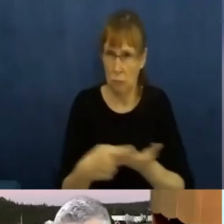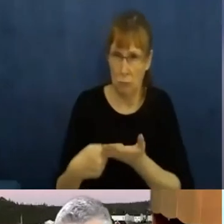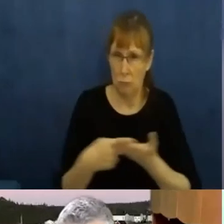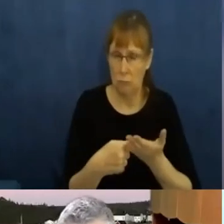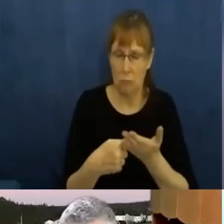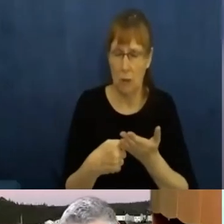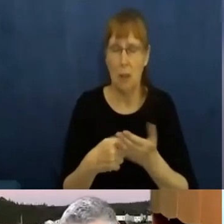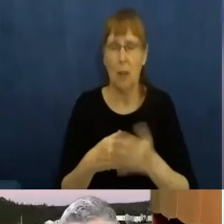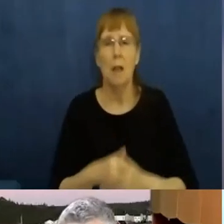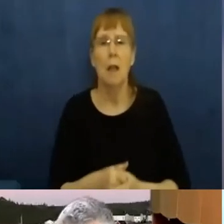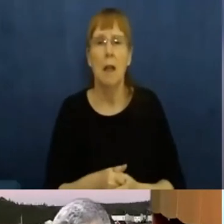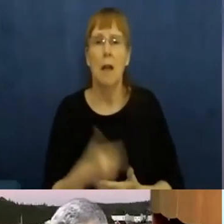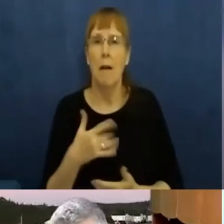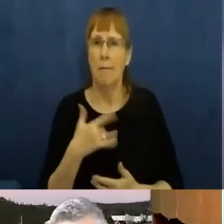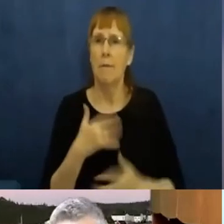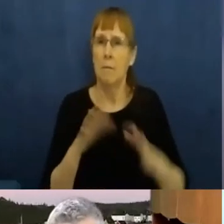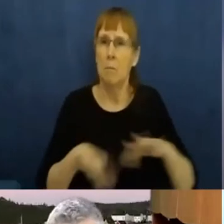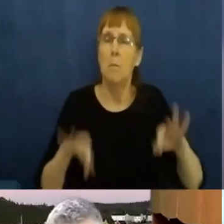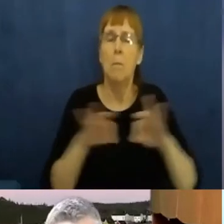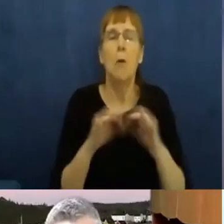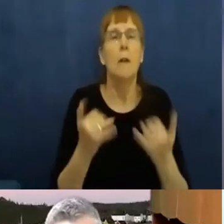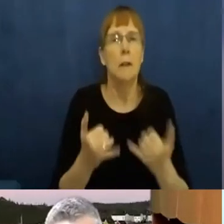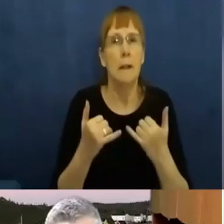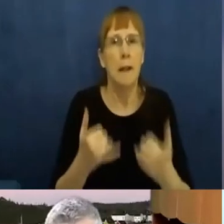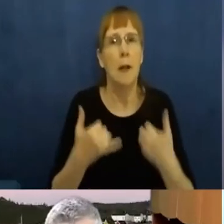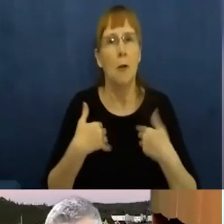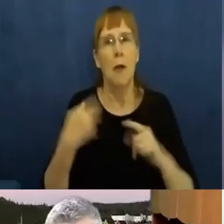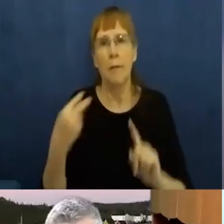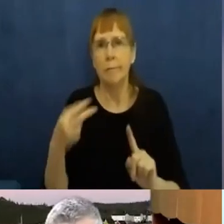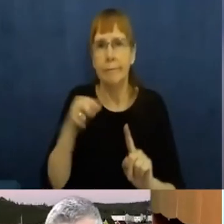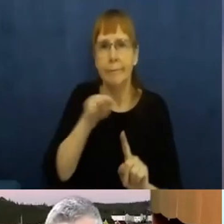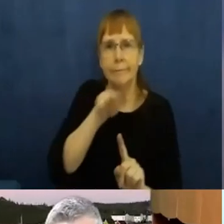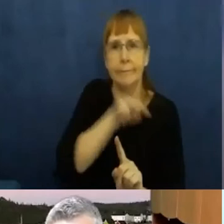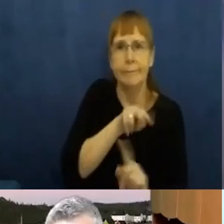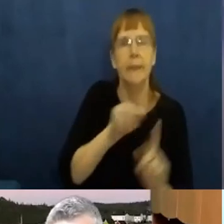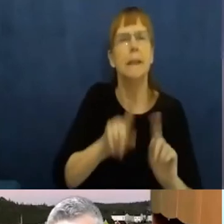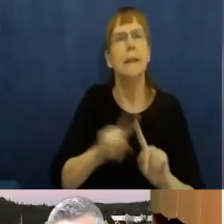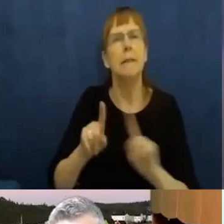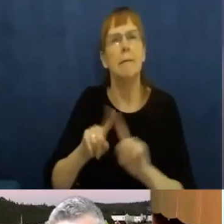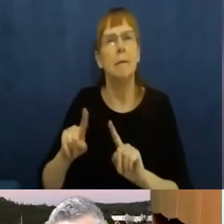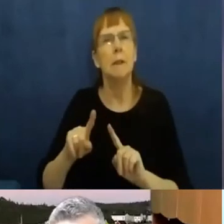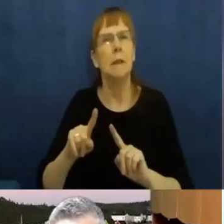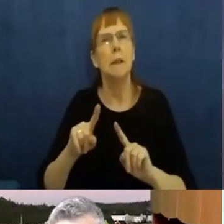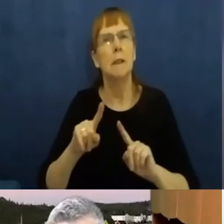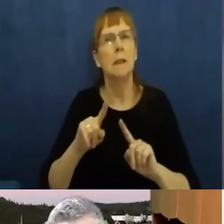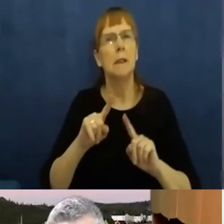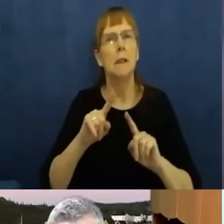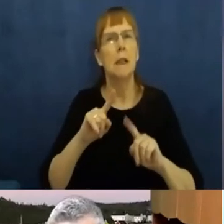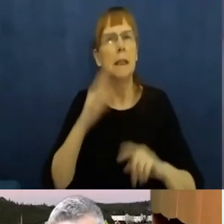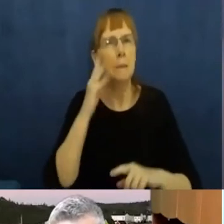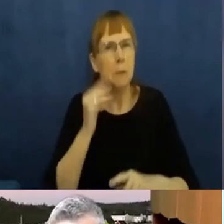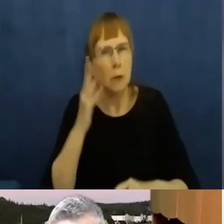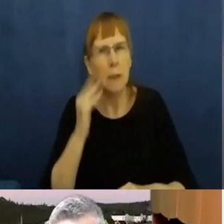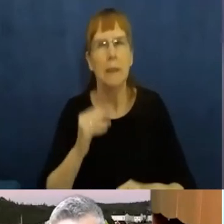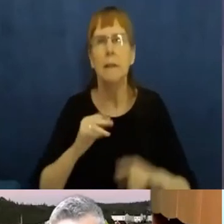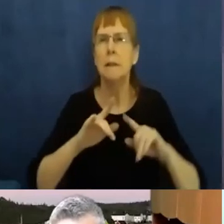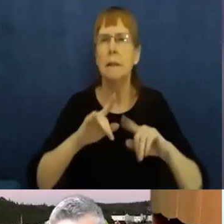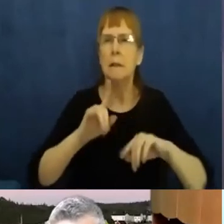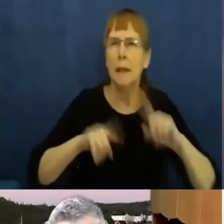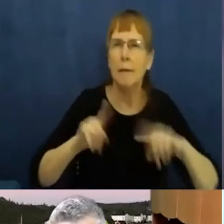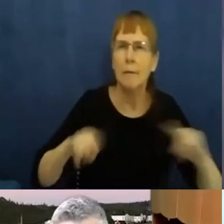Uh, right now and how different people are experiencing COVID-19. mean, we often refer to